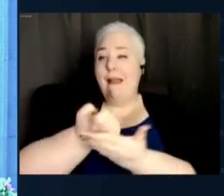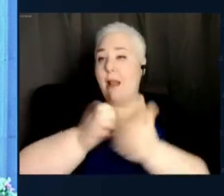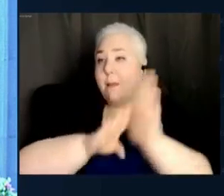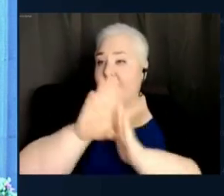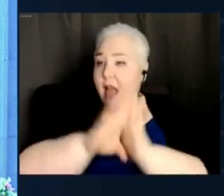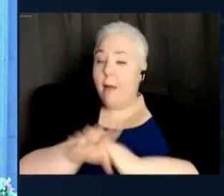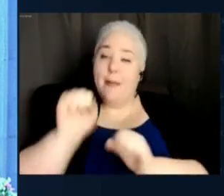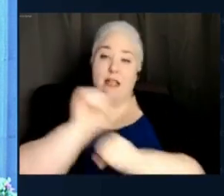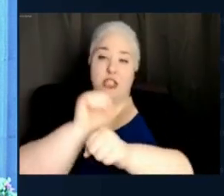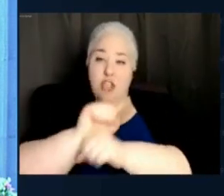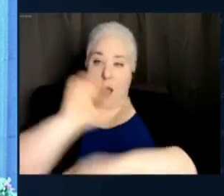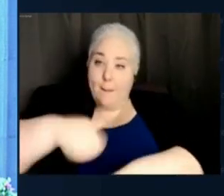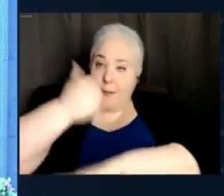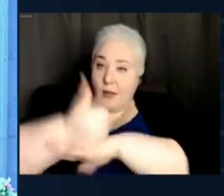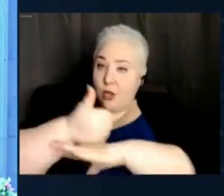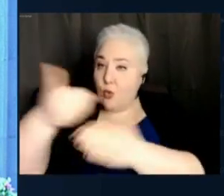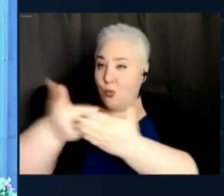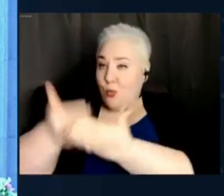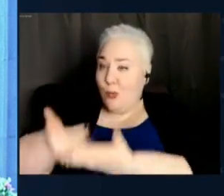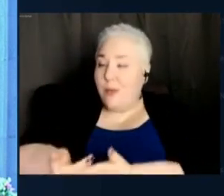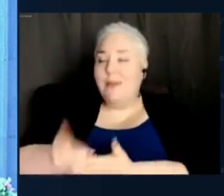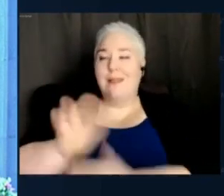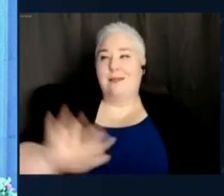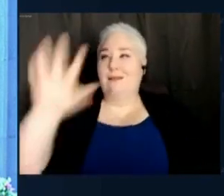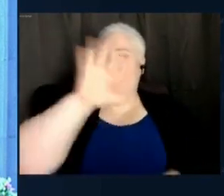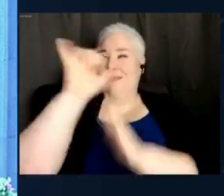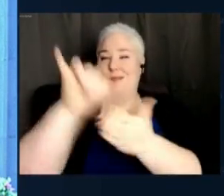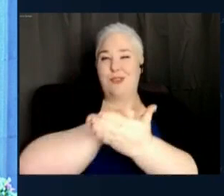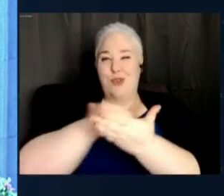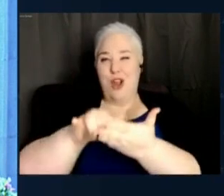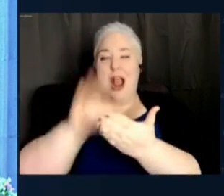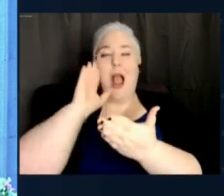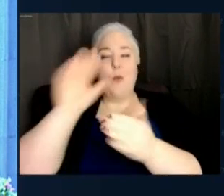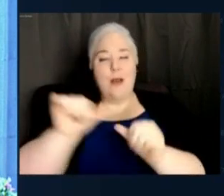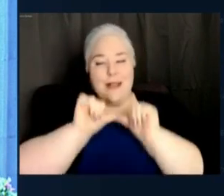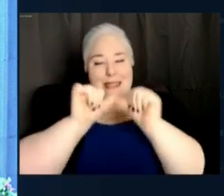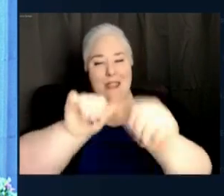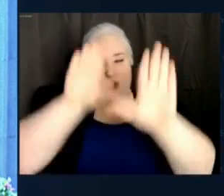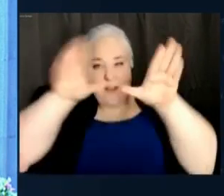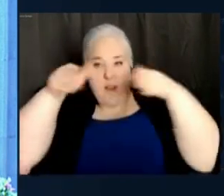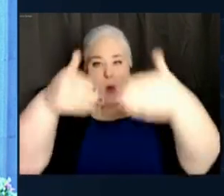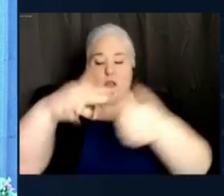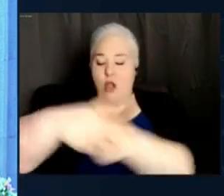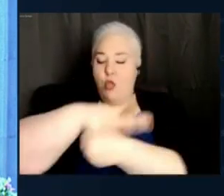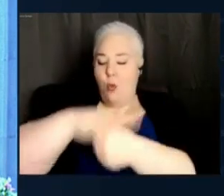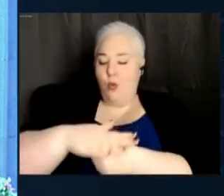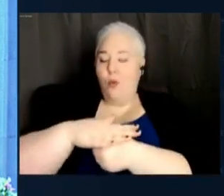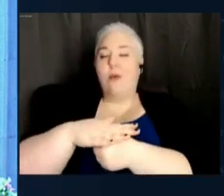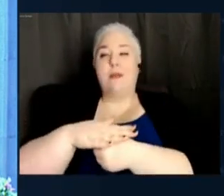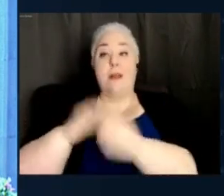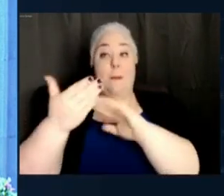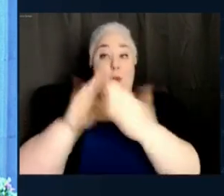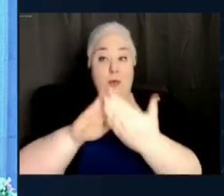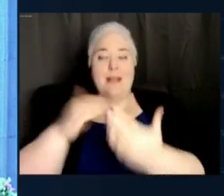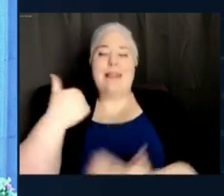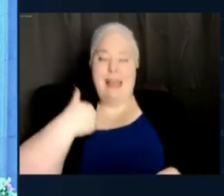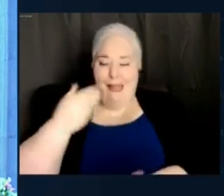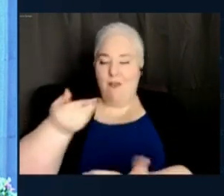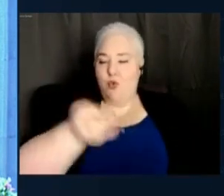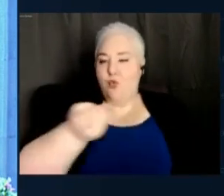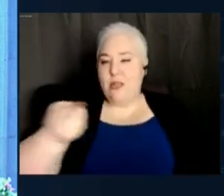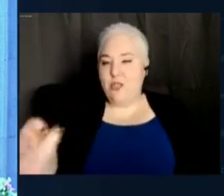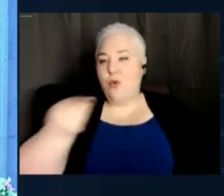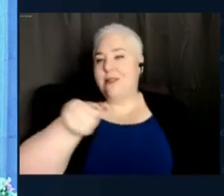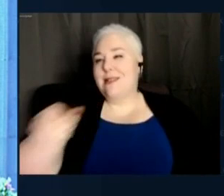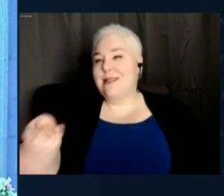creation all throughout New York. I will continue to focus on making sure local communities have economic development resources and importantly